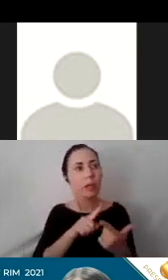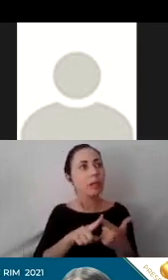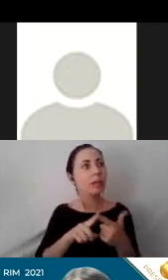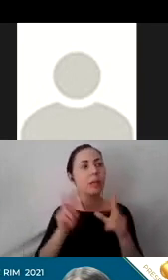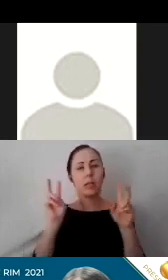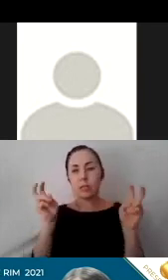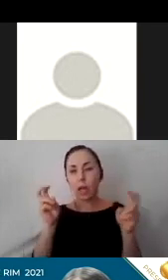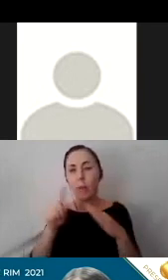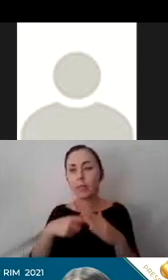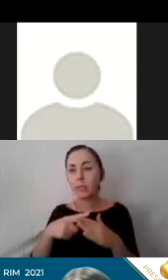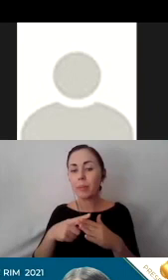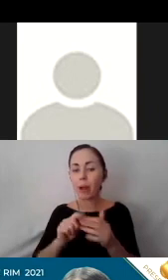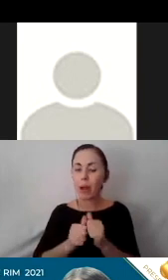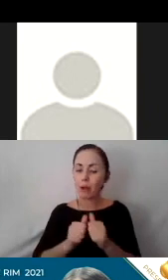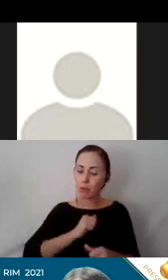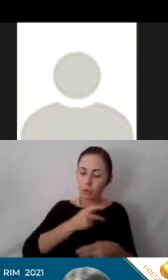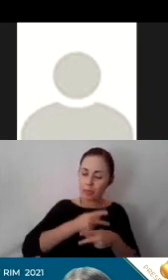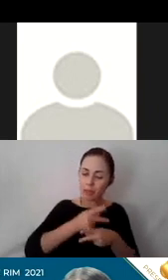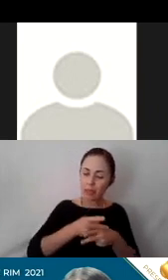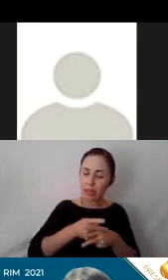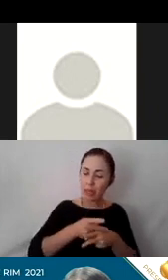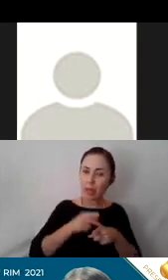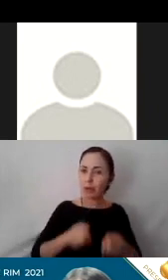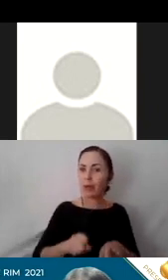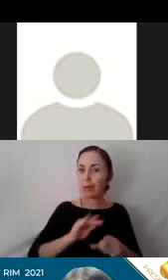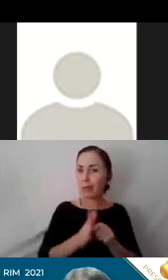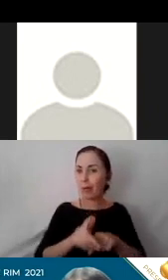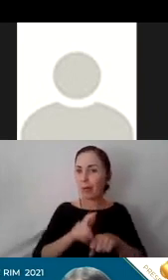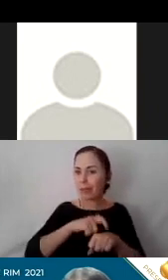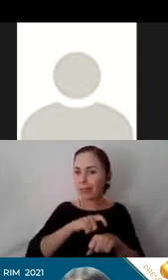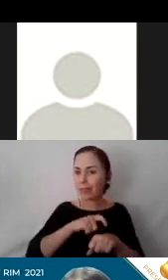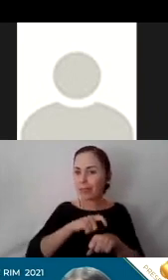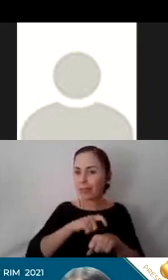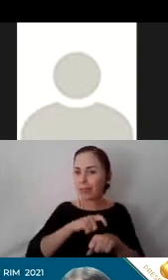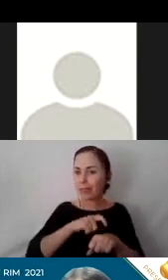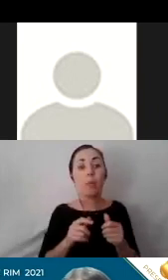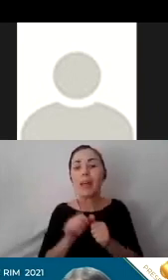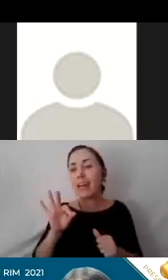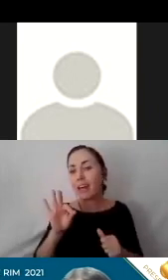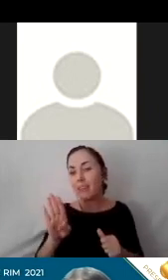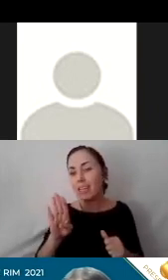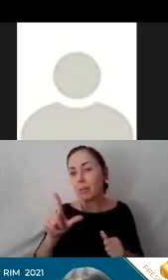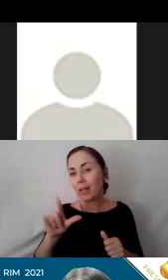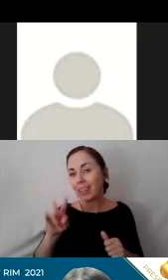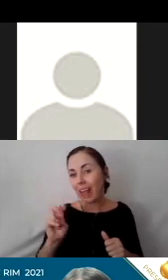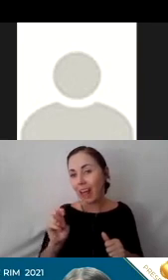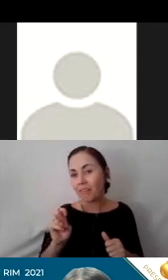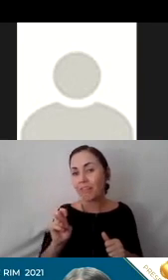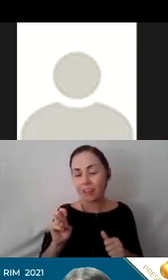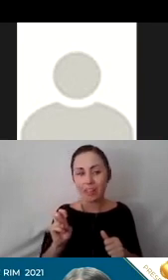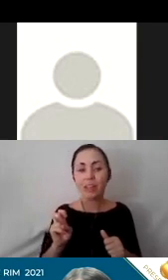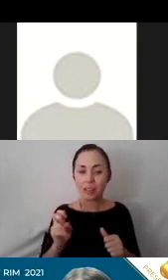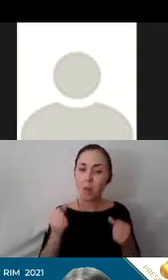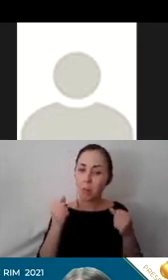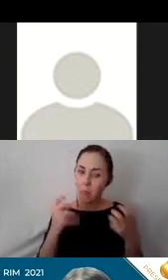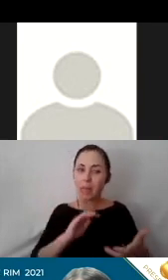how to just self-care during this time, using Facebook Live. We've seen a lot of, a lot of our